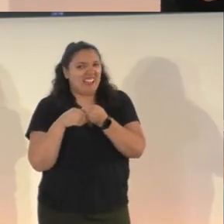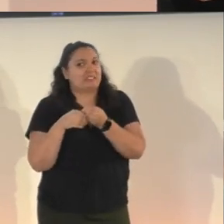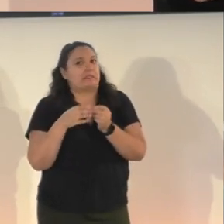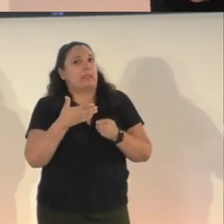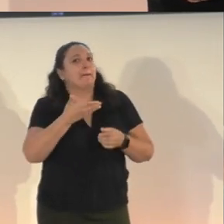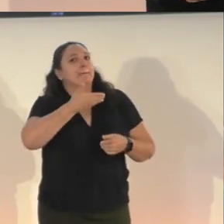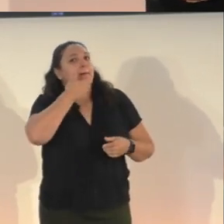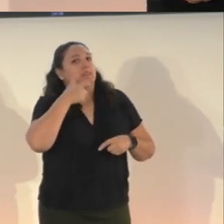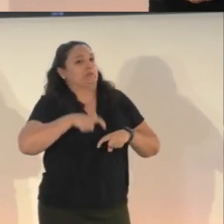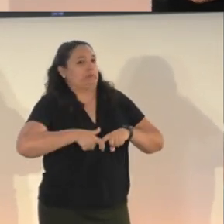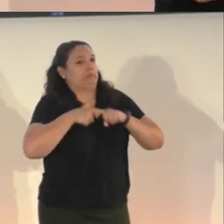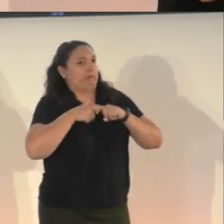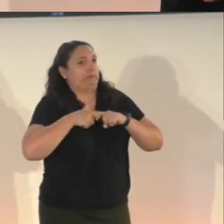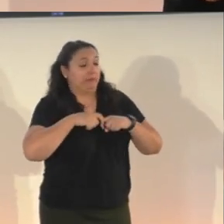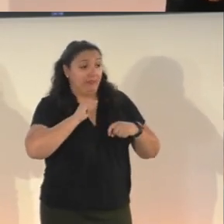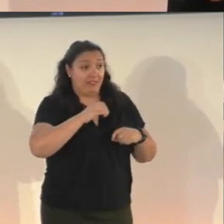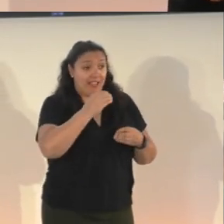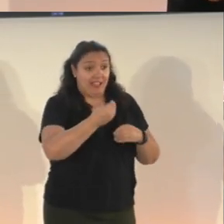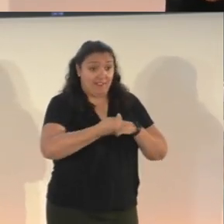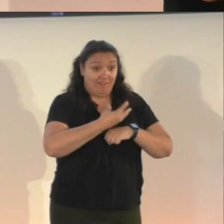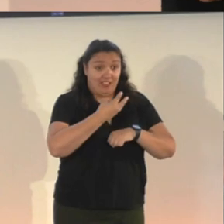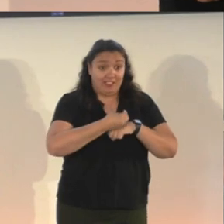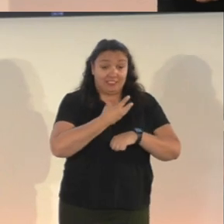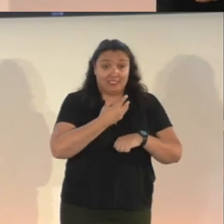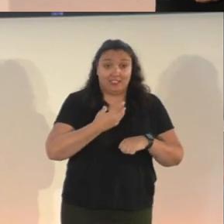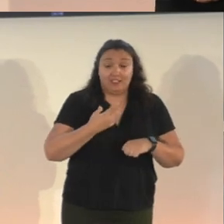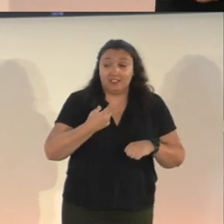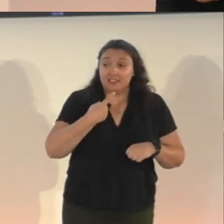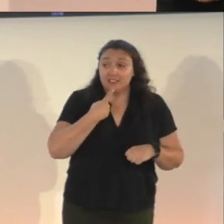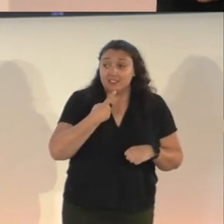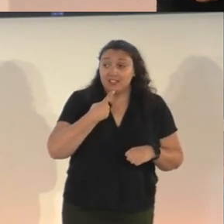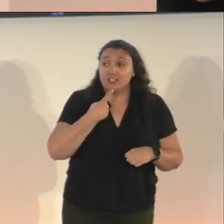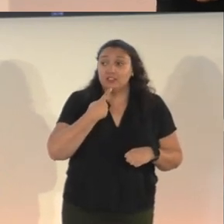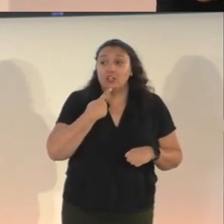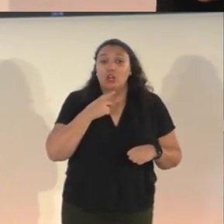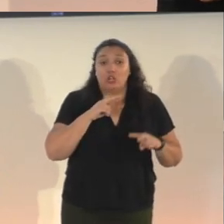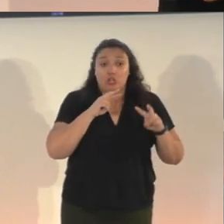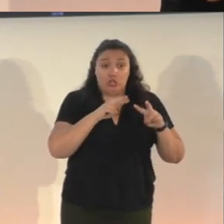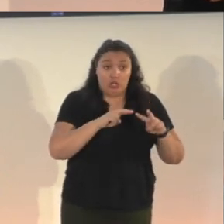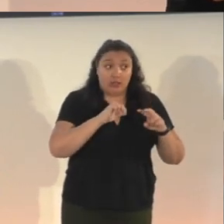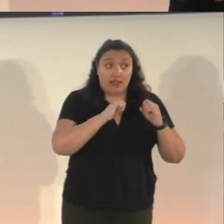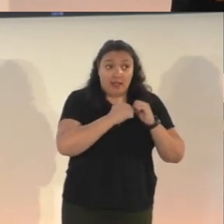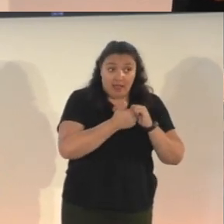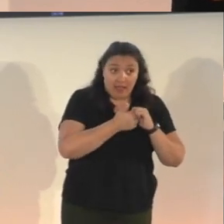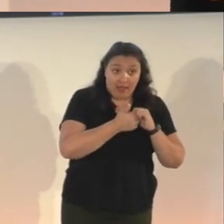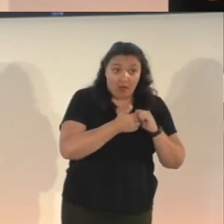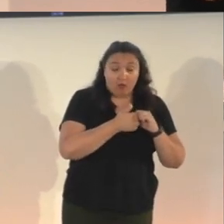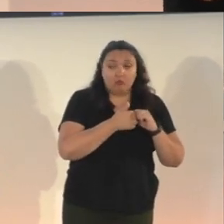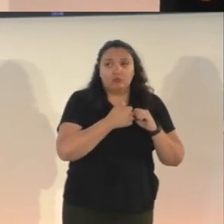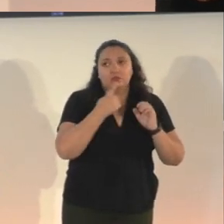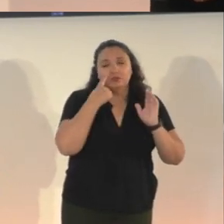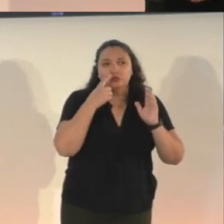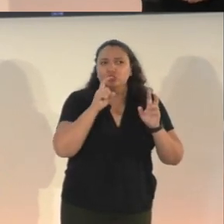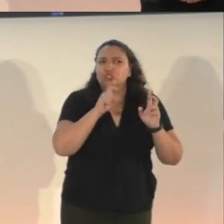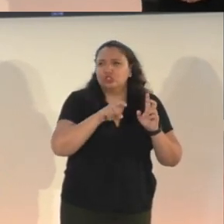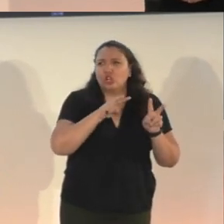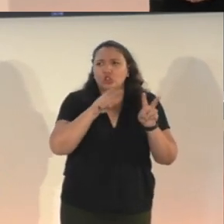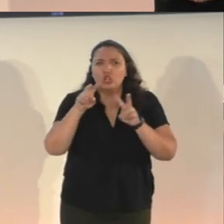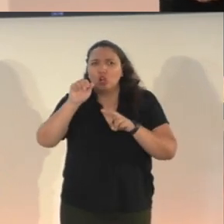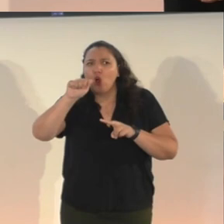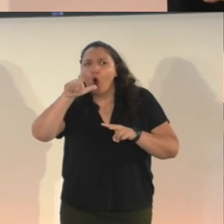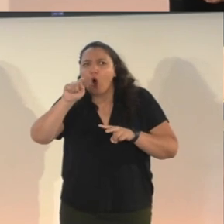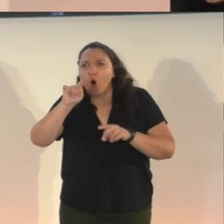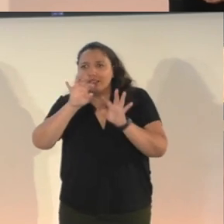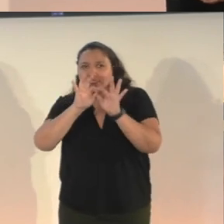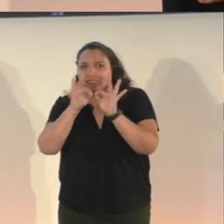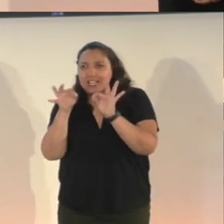And yeah, the advice was to look at the way people should be writing alt text for images on the web. So that was sort of the standard